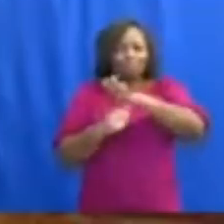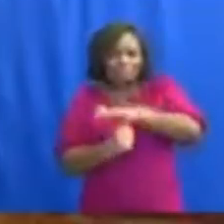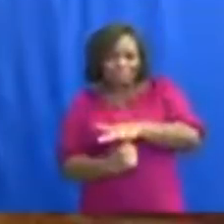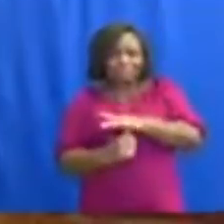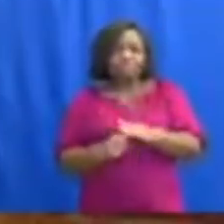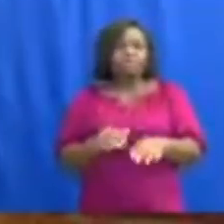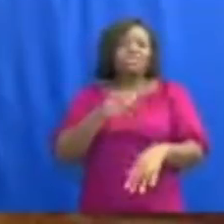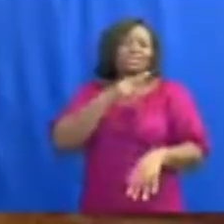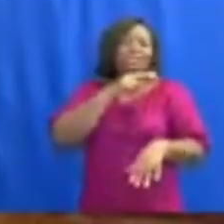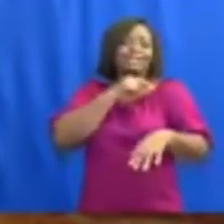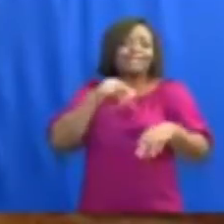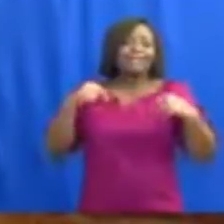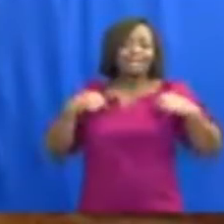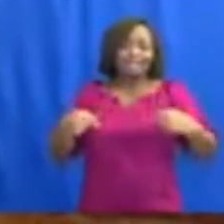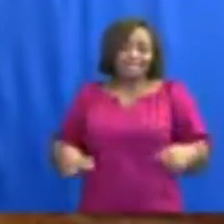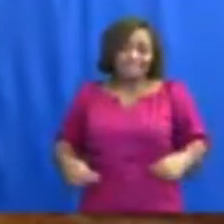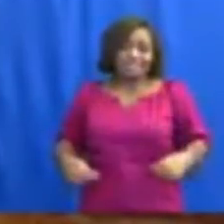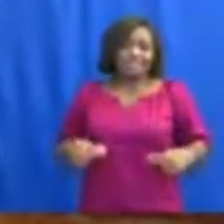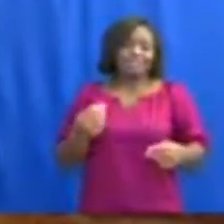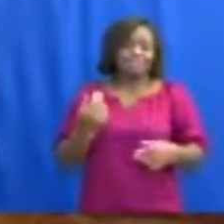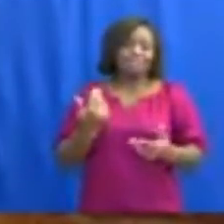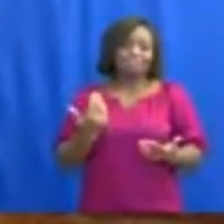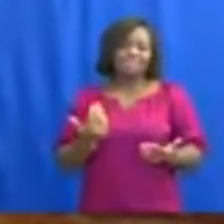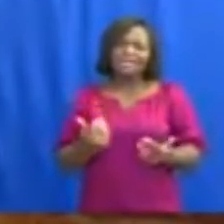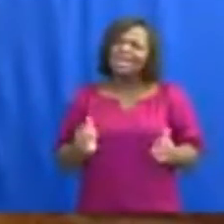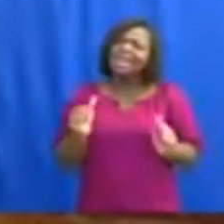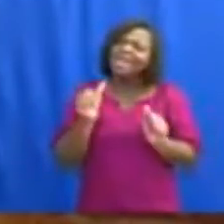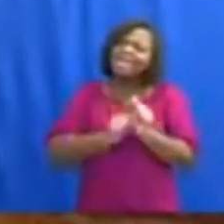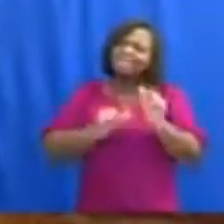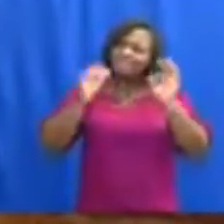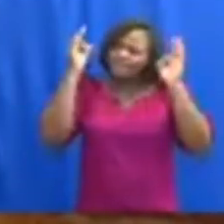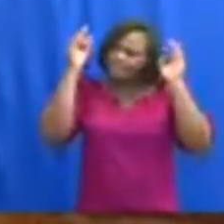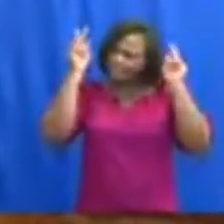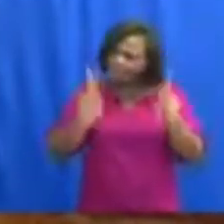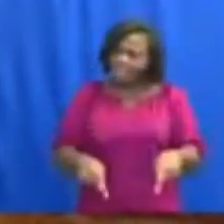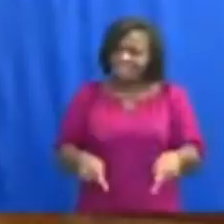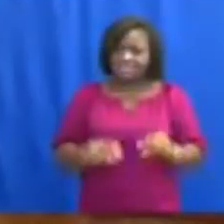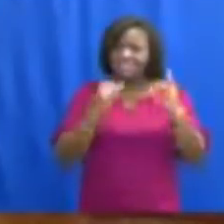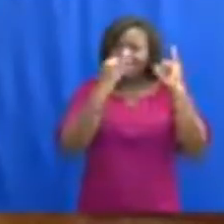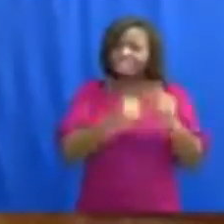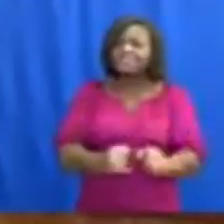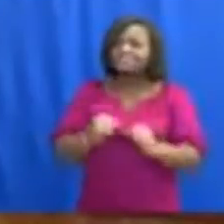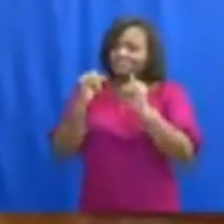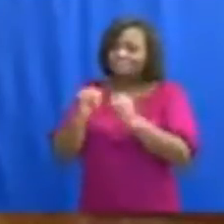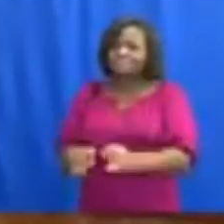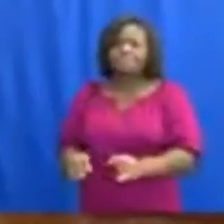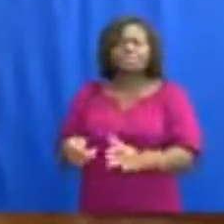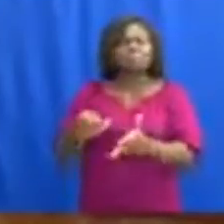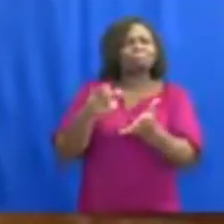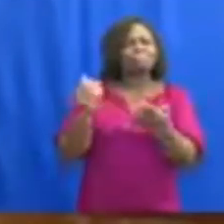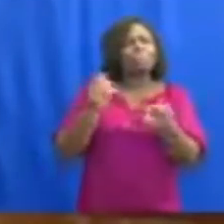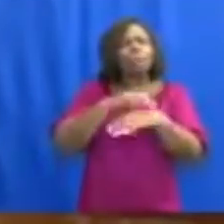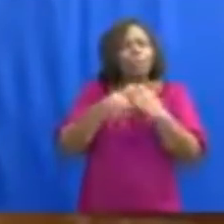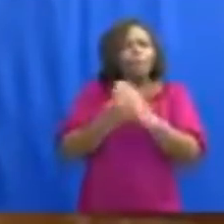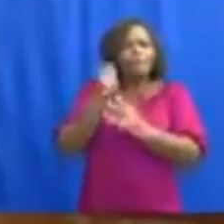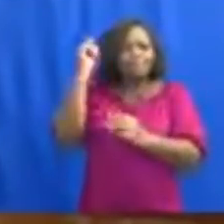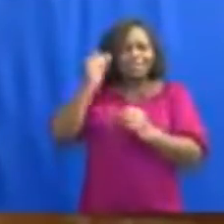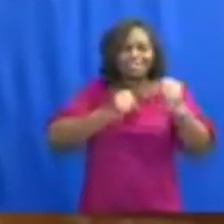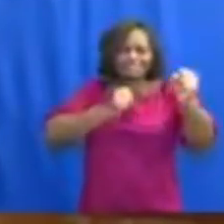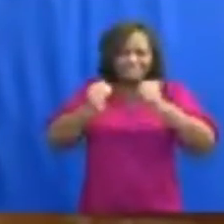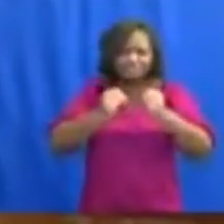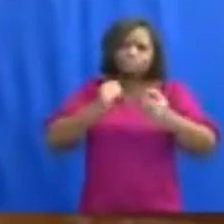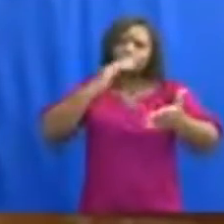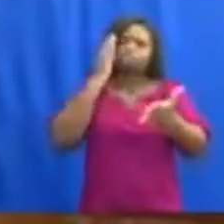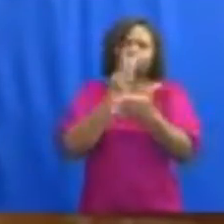caregivers. Each one of us must be part of the fight to stop the